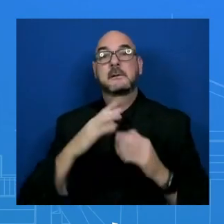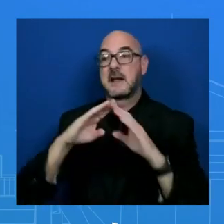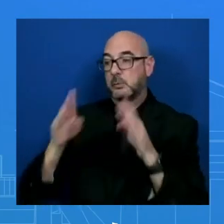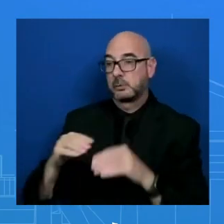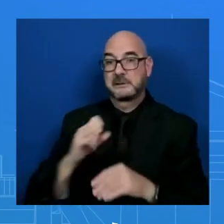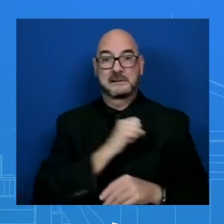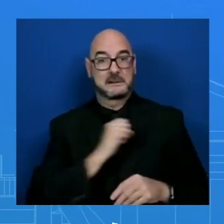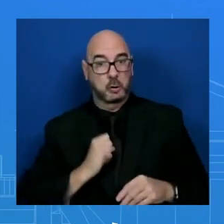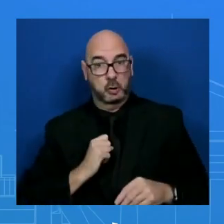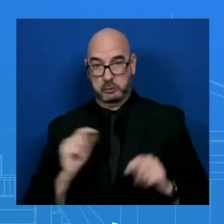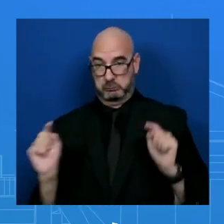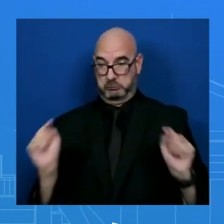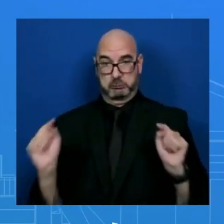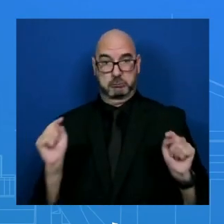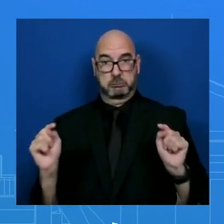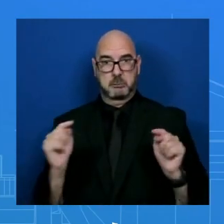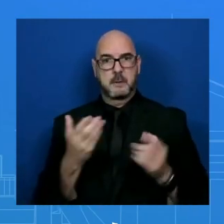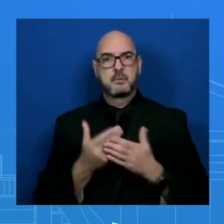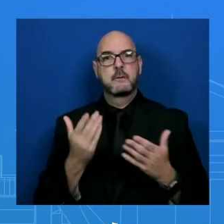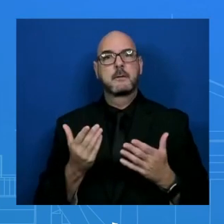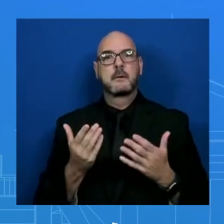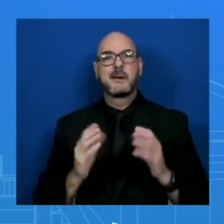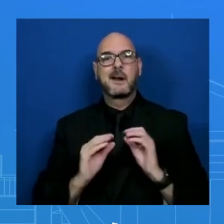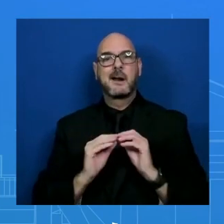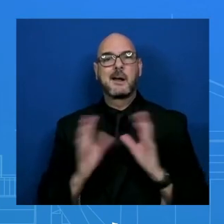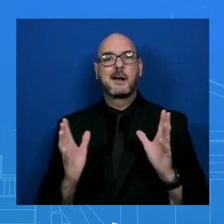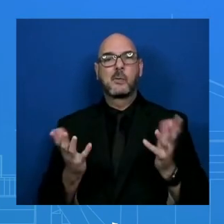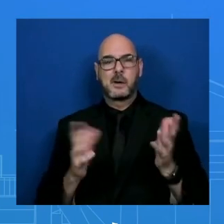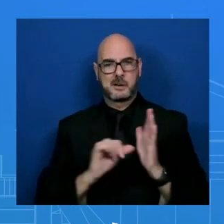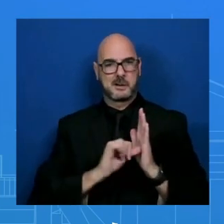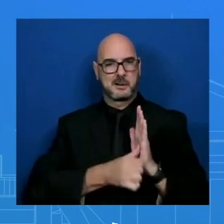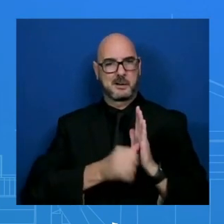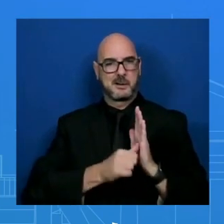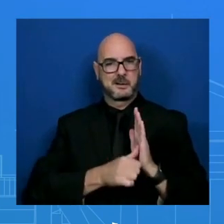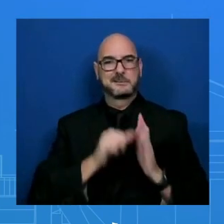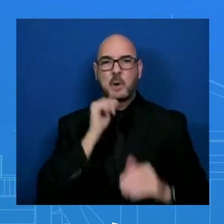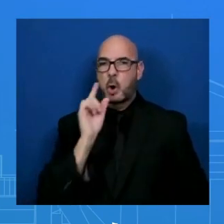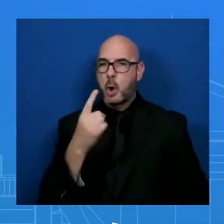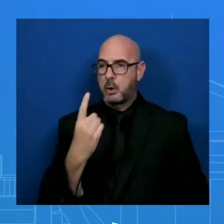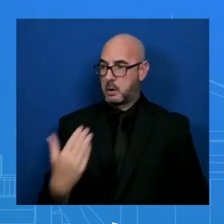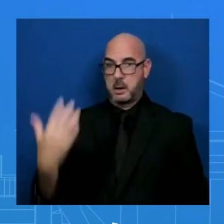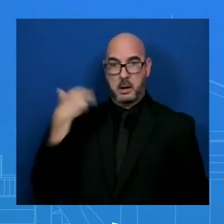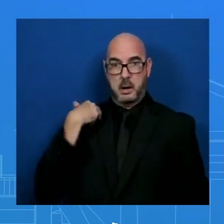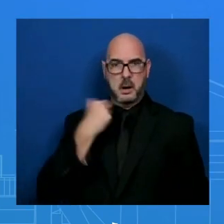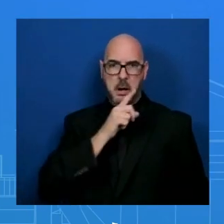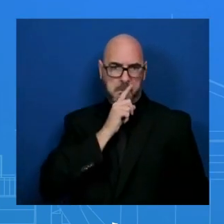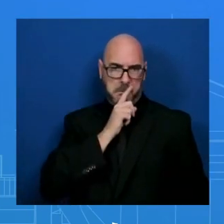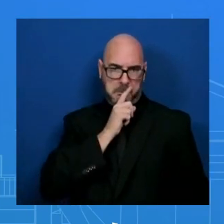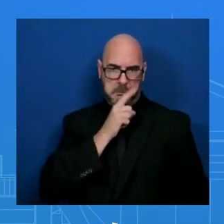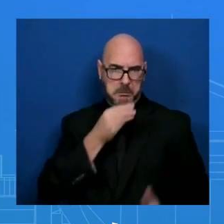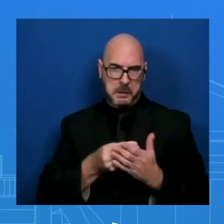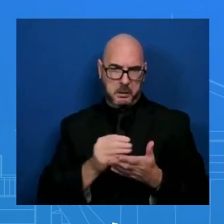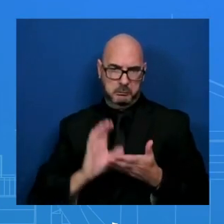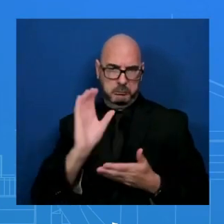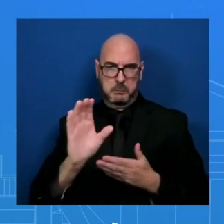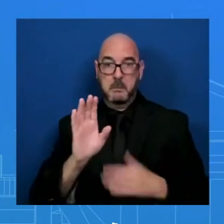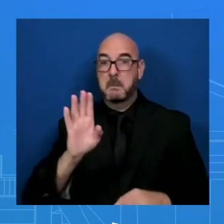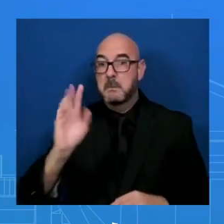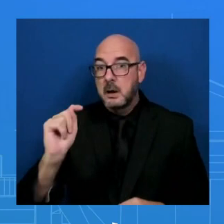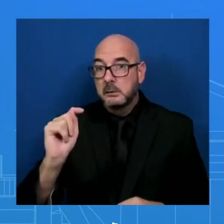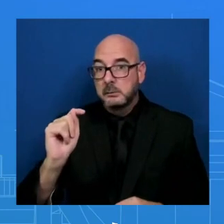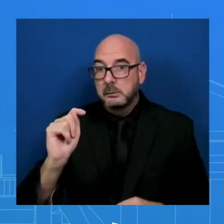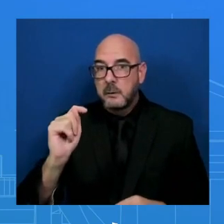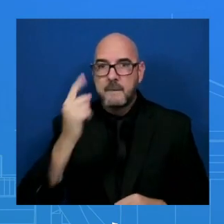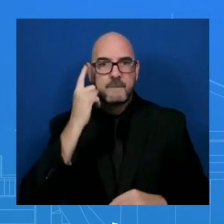evidence, has been on display, not just in the past votes for Ukraine funding, but in the current public statements of critical members of